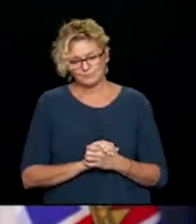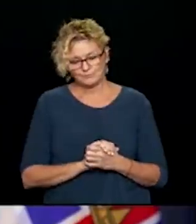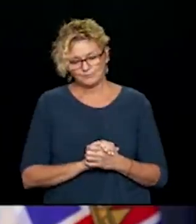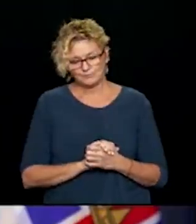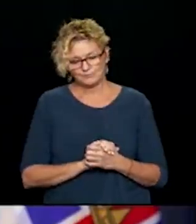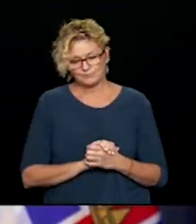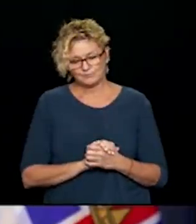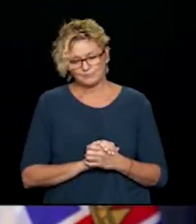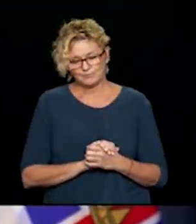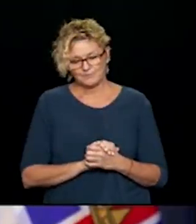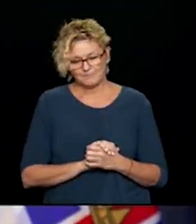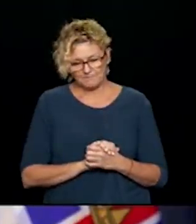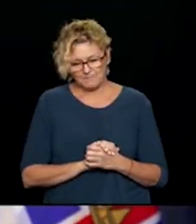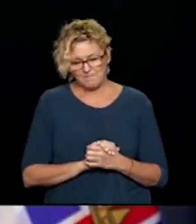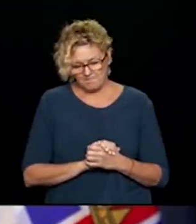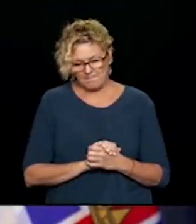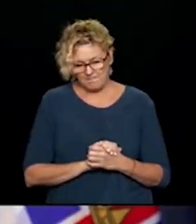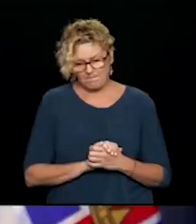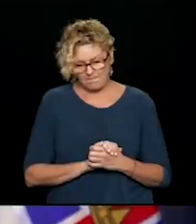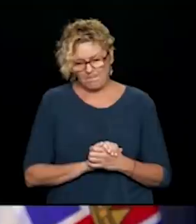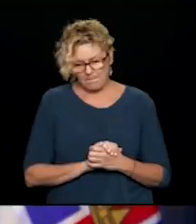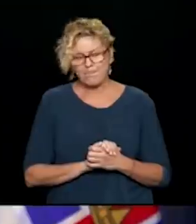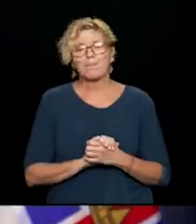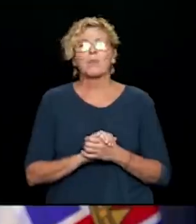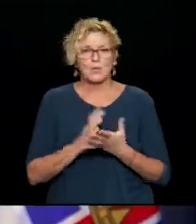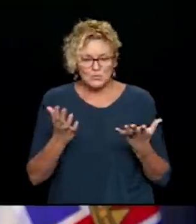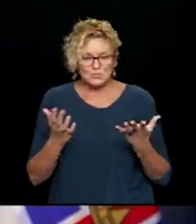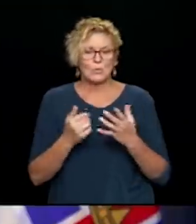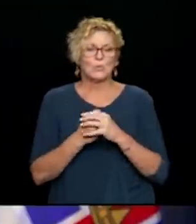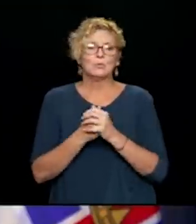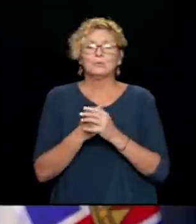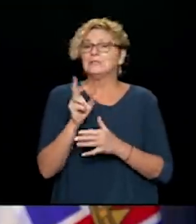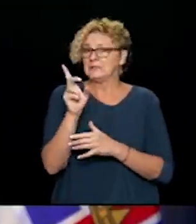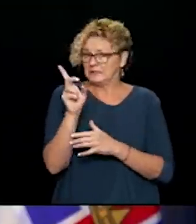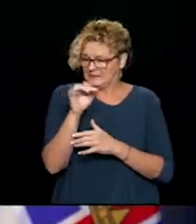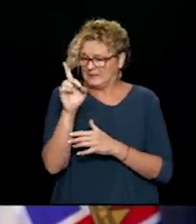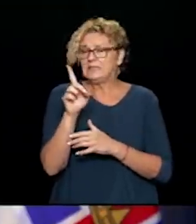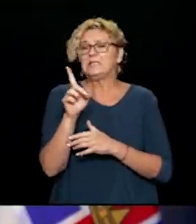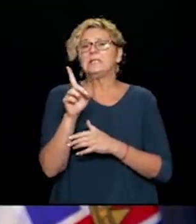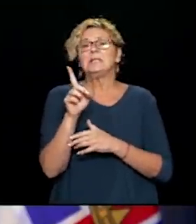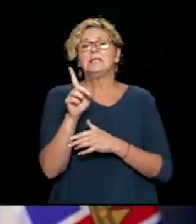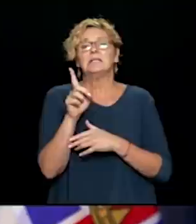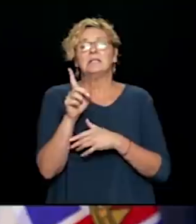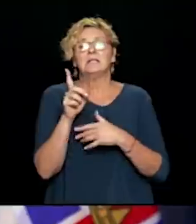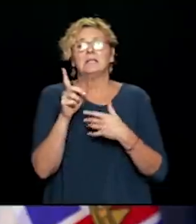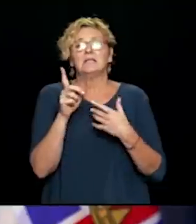As Dr. Henry Henry has noted, we had five health care outbreaks, four in